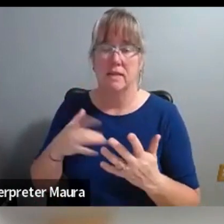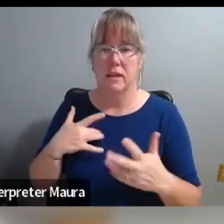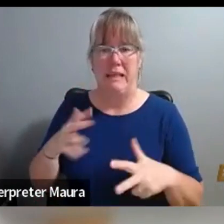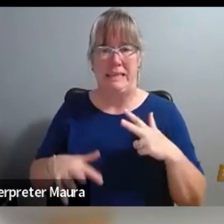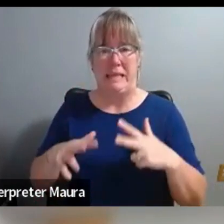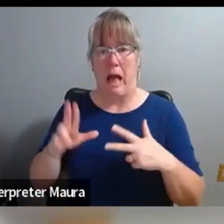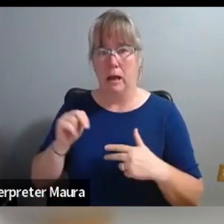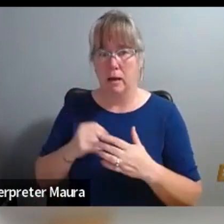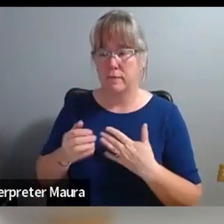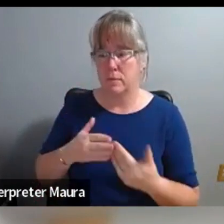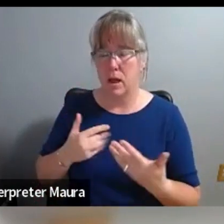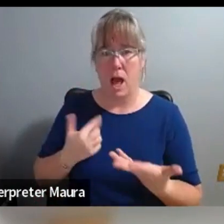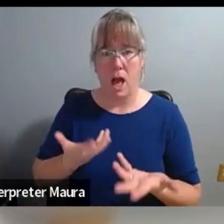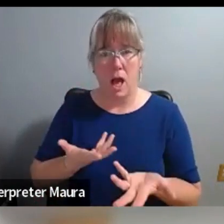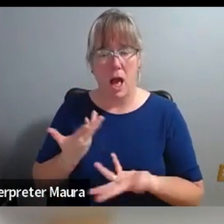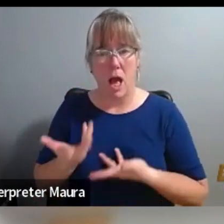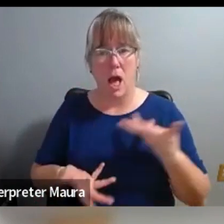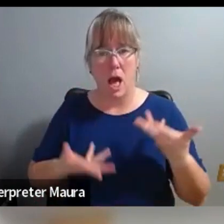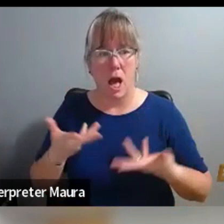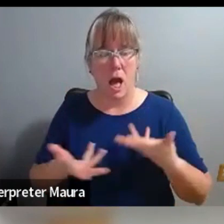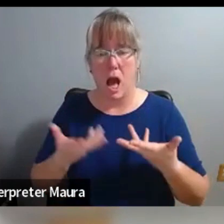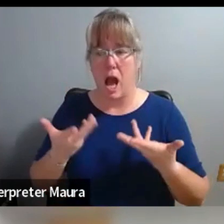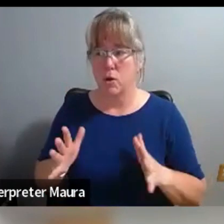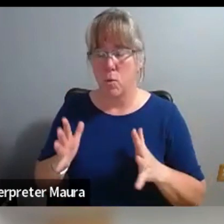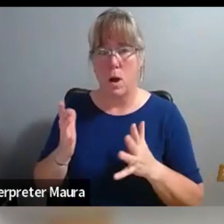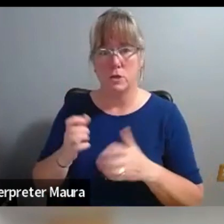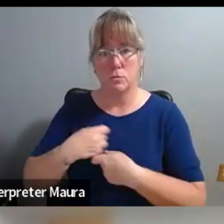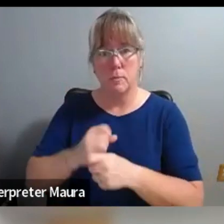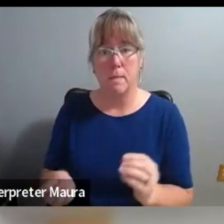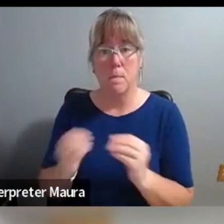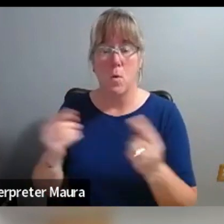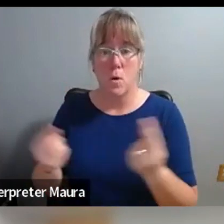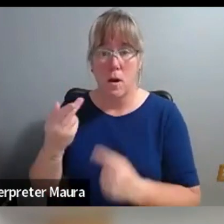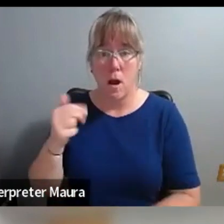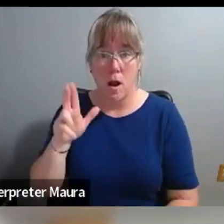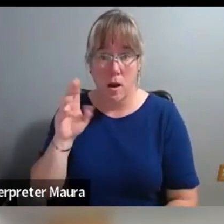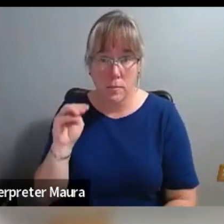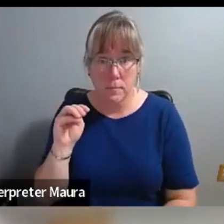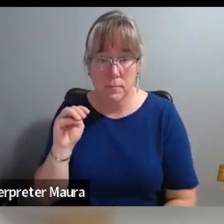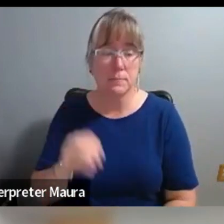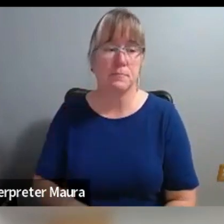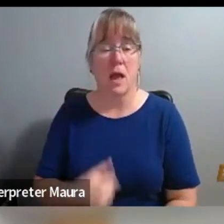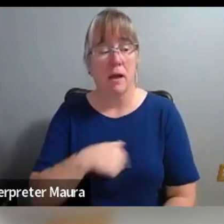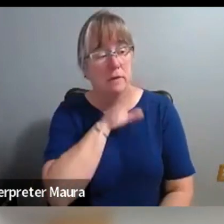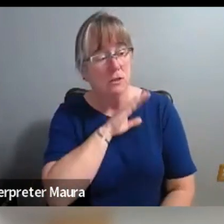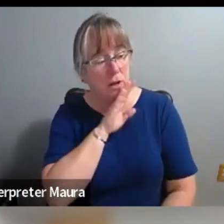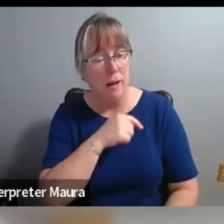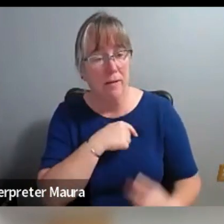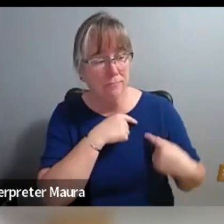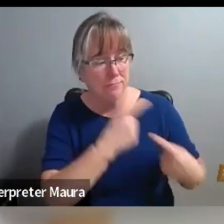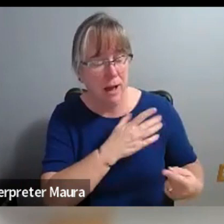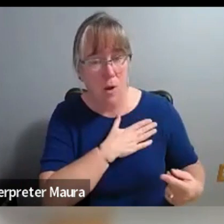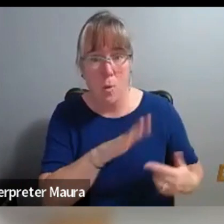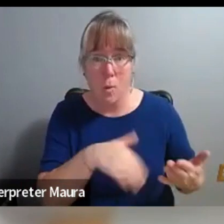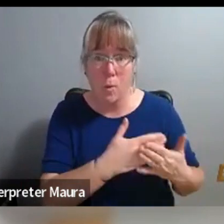uncomfortable because they didn't want to actually do more harm. And I would get frustrated because, you know, I've had to talk about race my whole